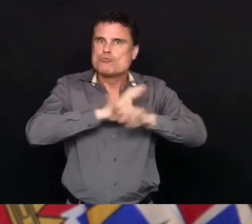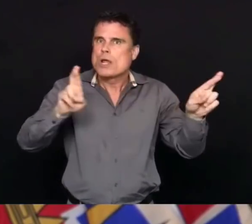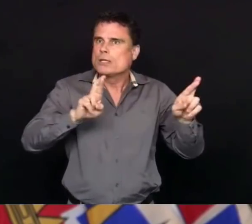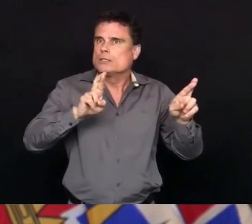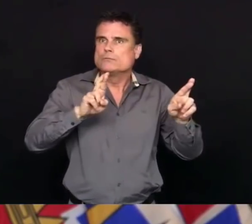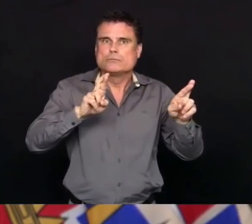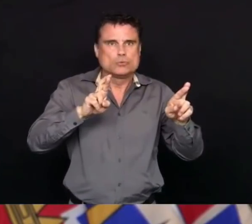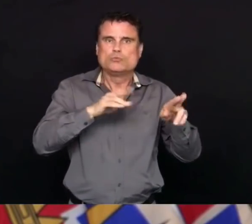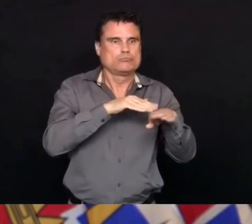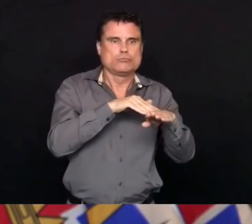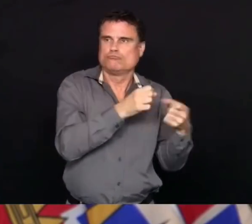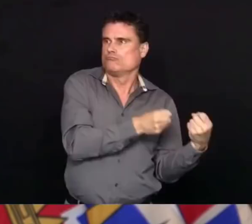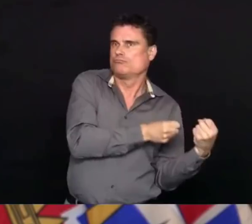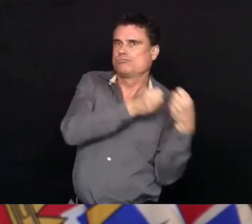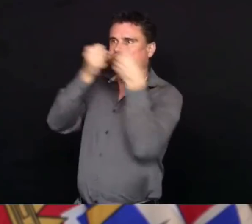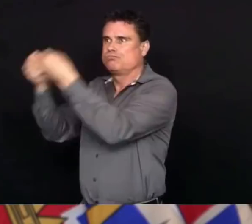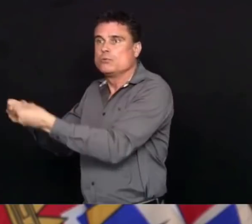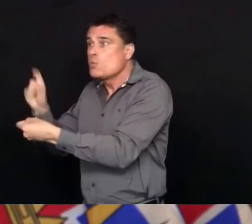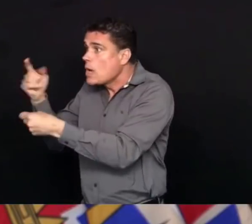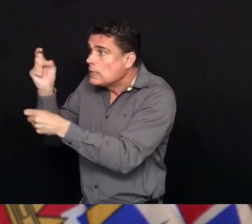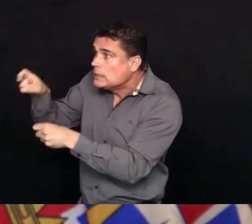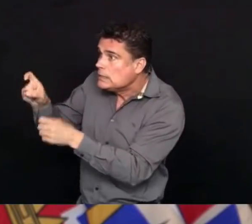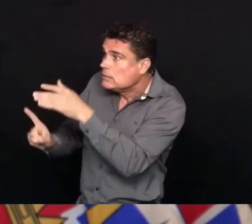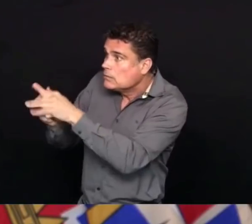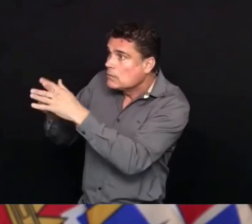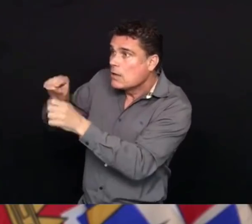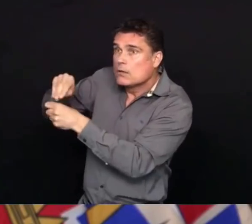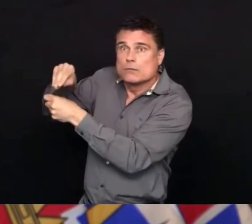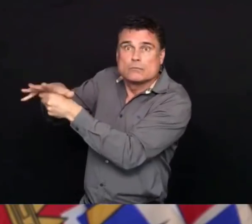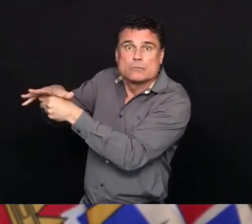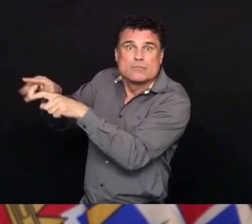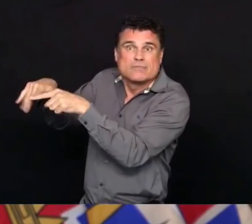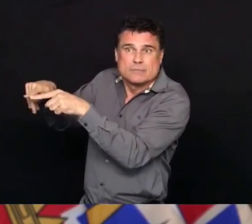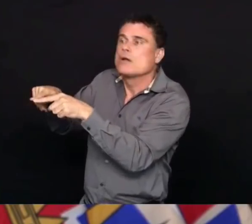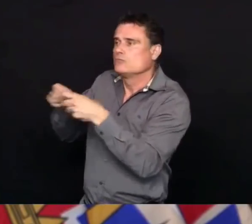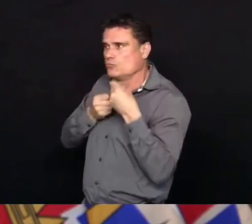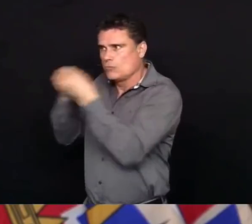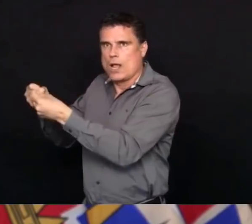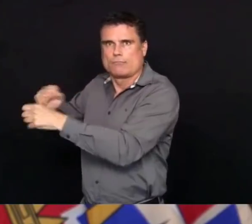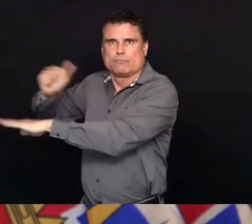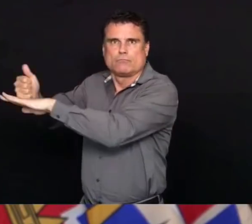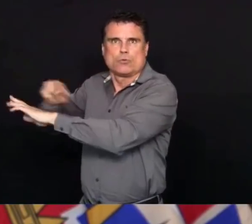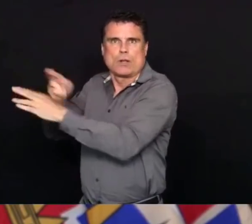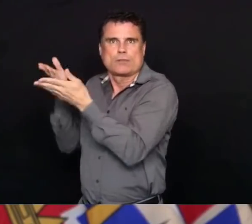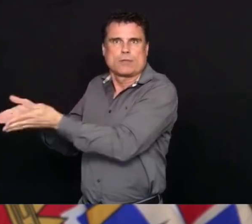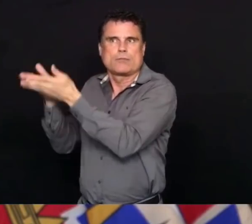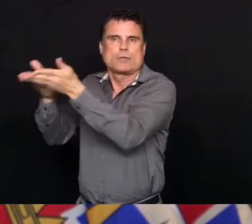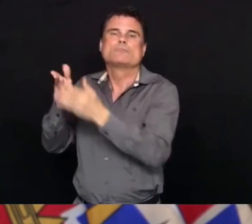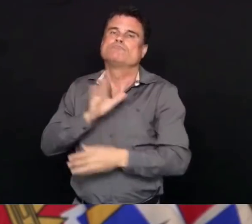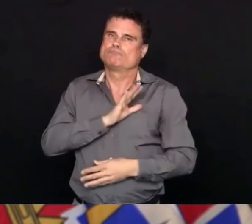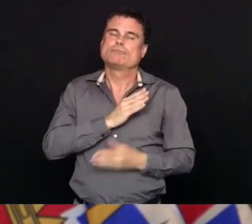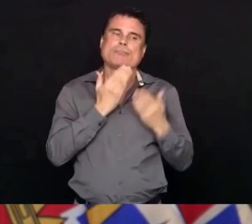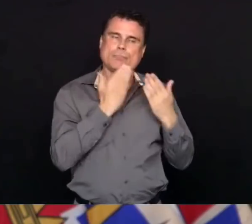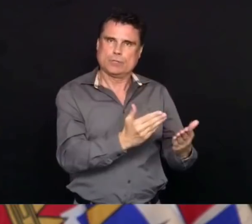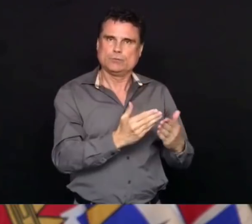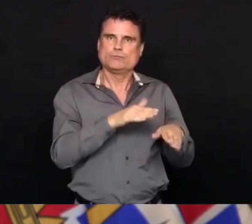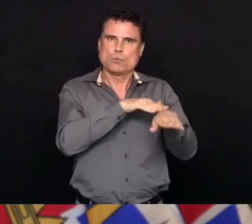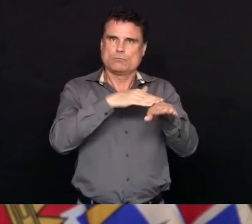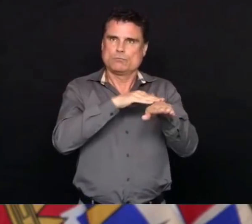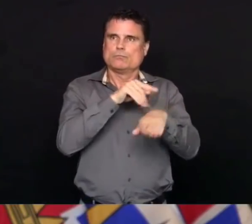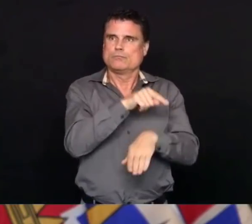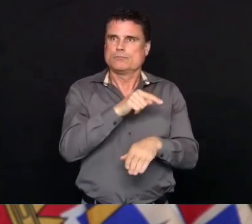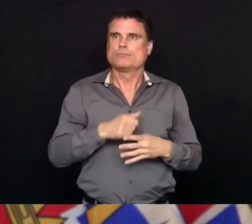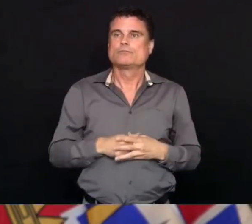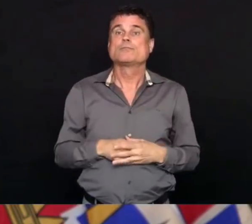in being able to support our response. In addition, I really want to thank the many public servants at our land and air